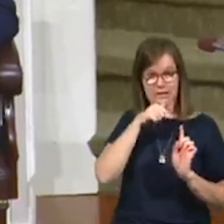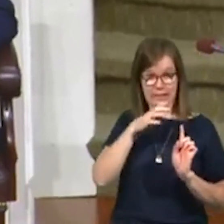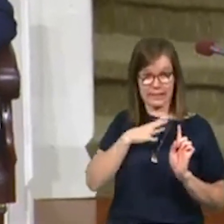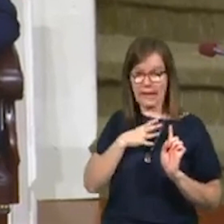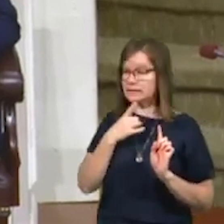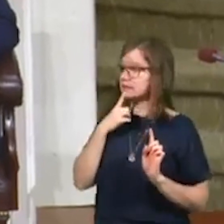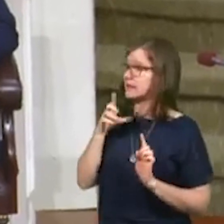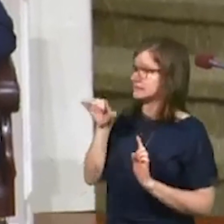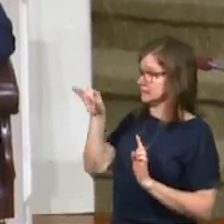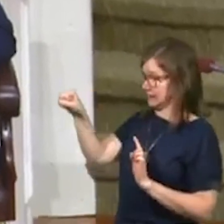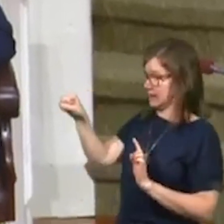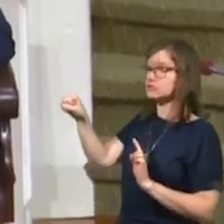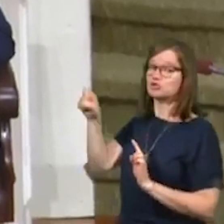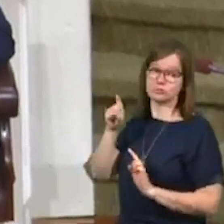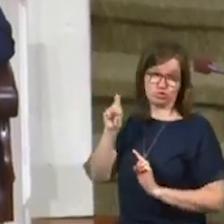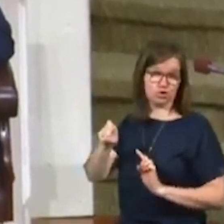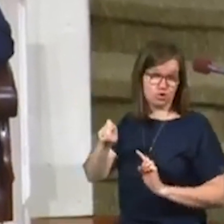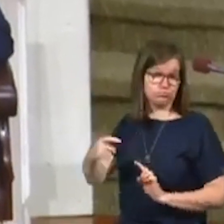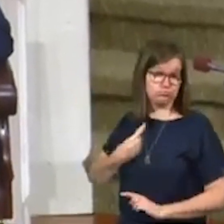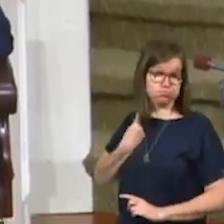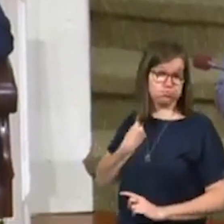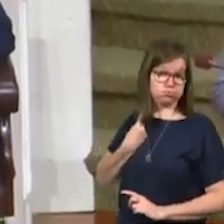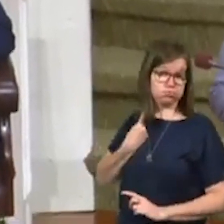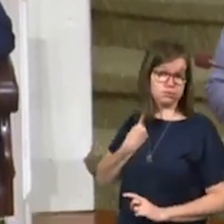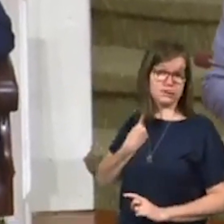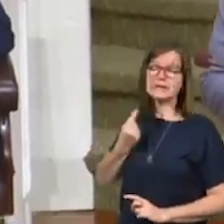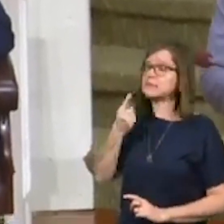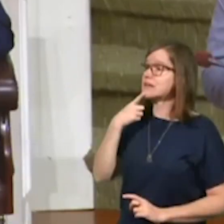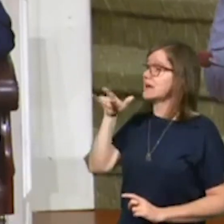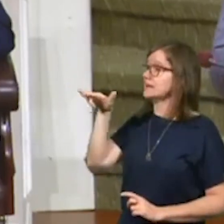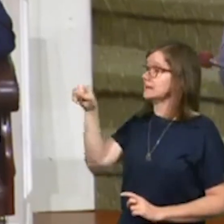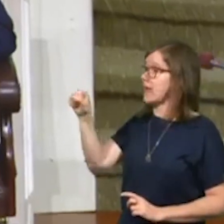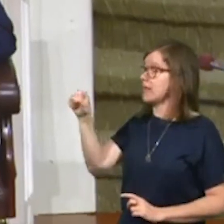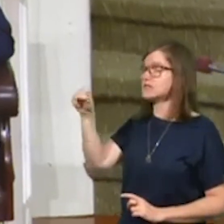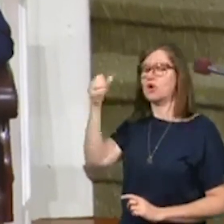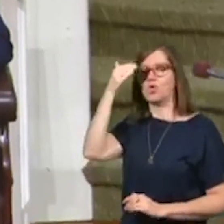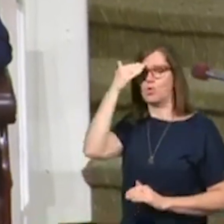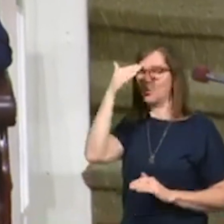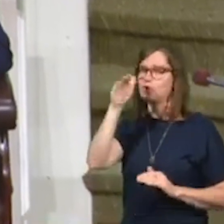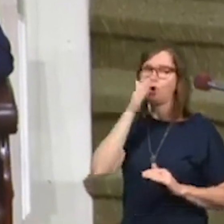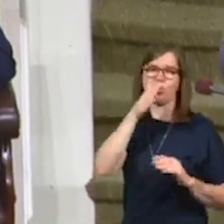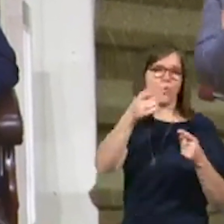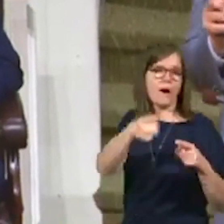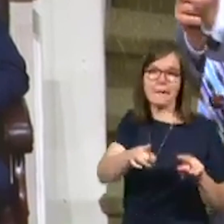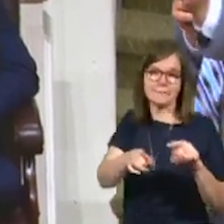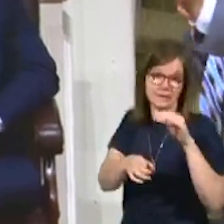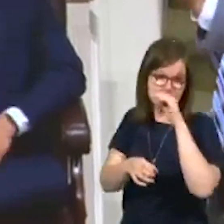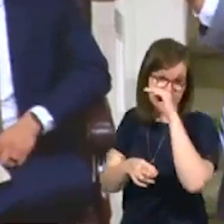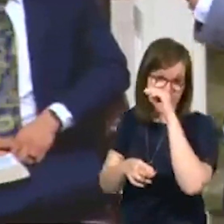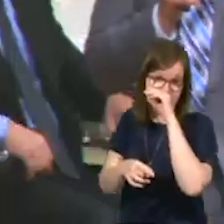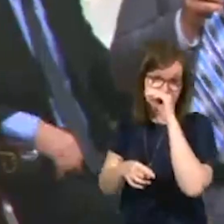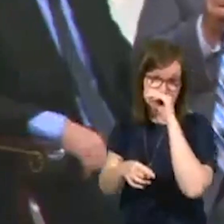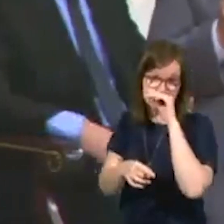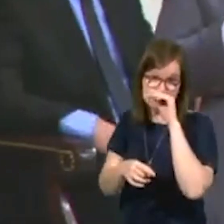had reason to be offended. Number two, she said yes when she did not know the outcome. Think about that.